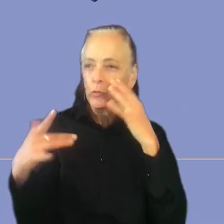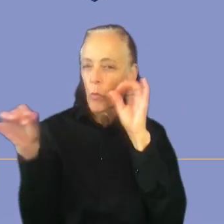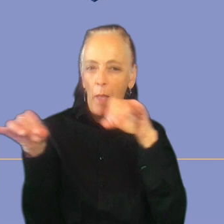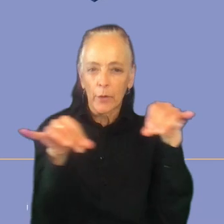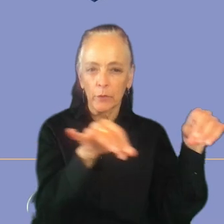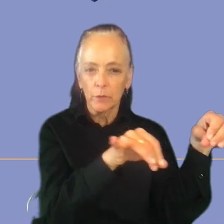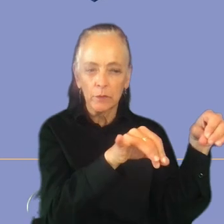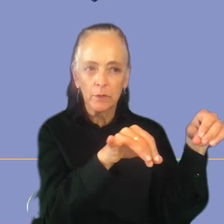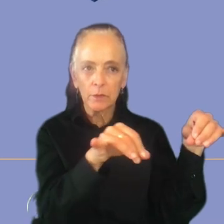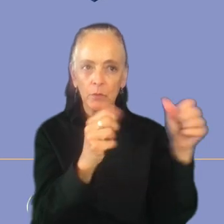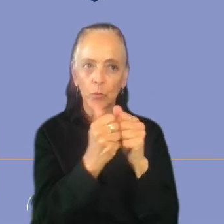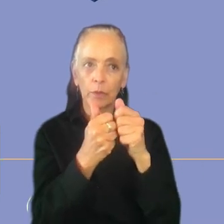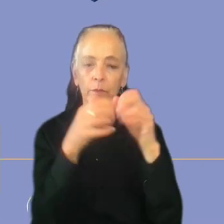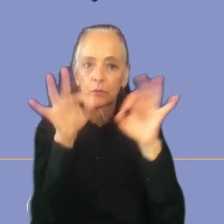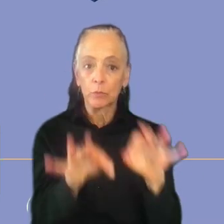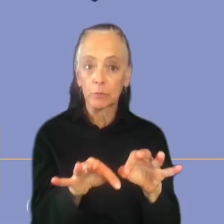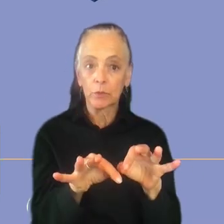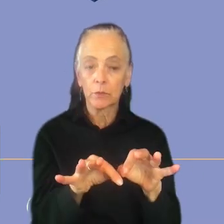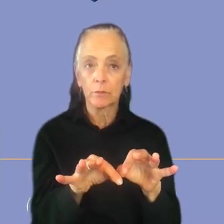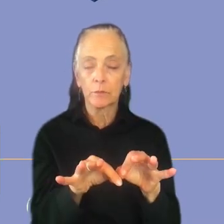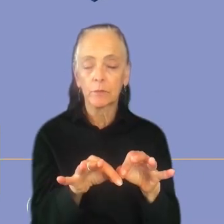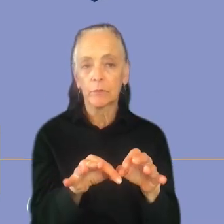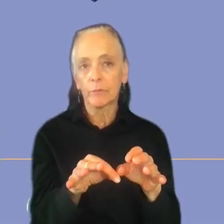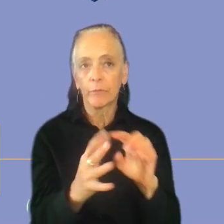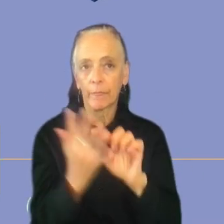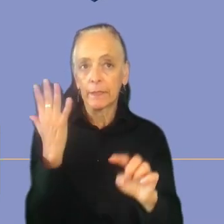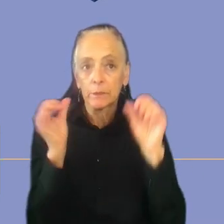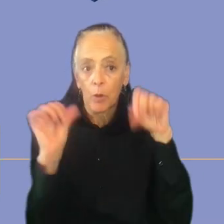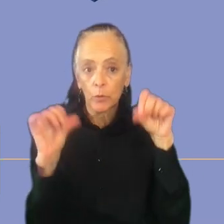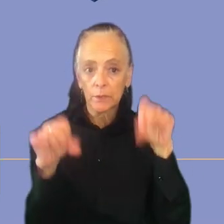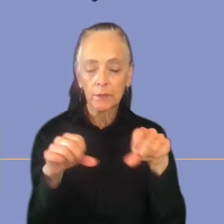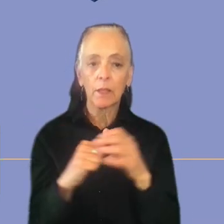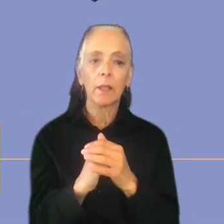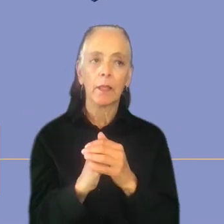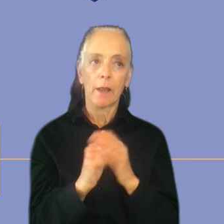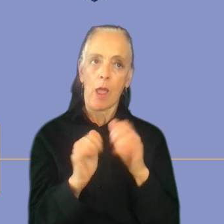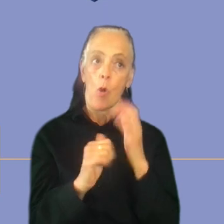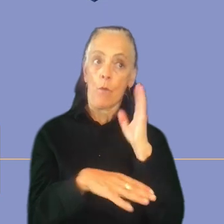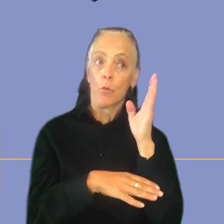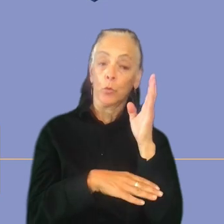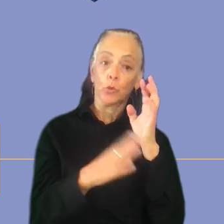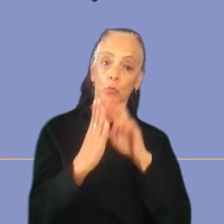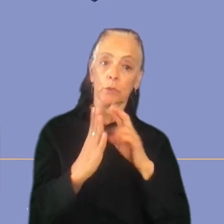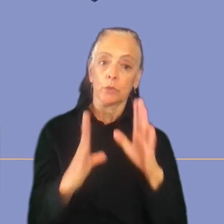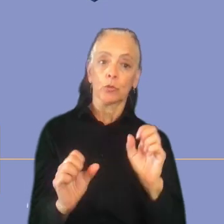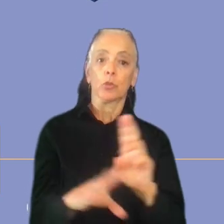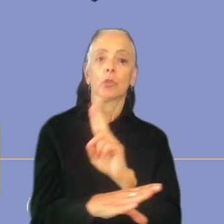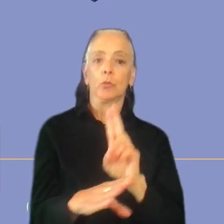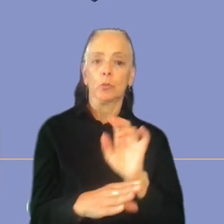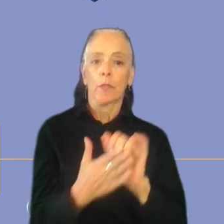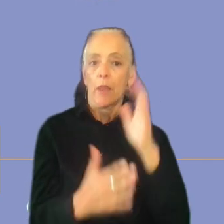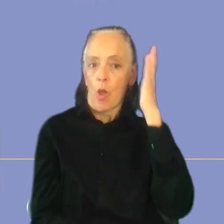in the description of this post and how the future researcher could use this knowledge.